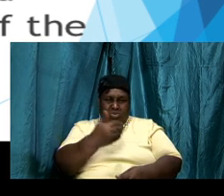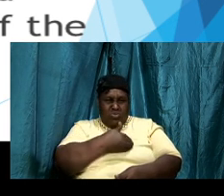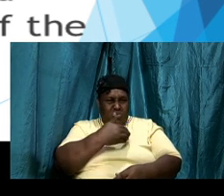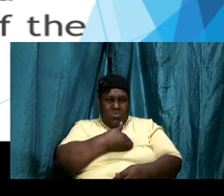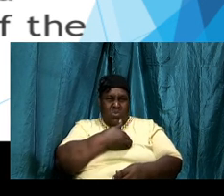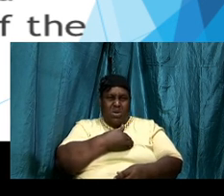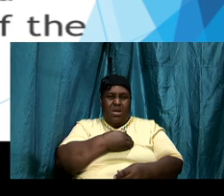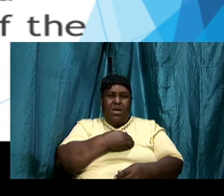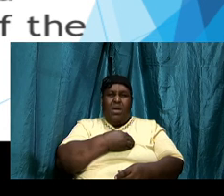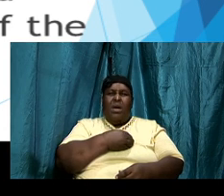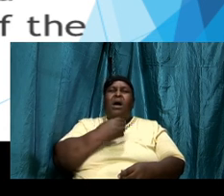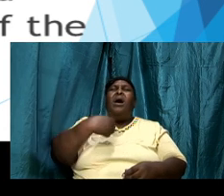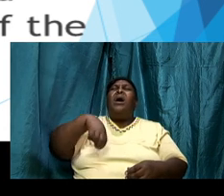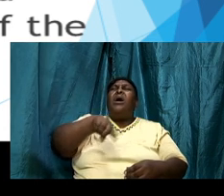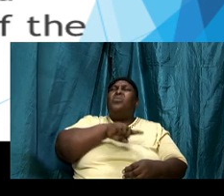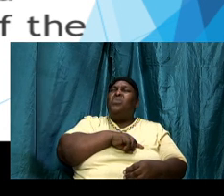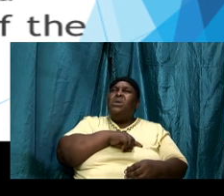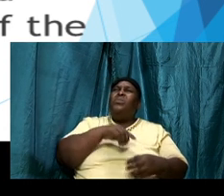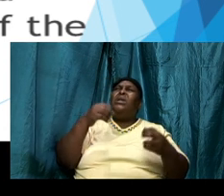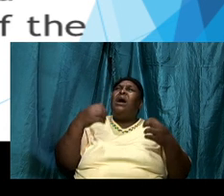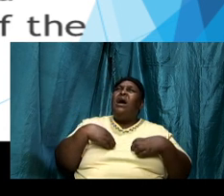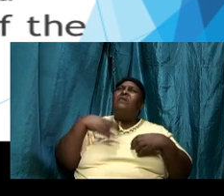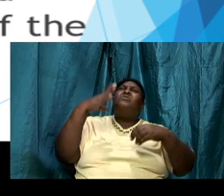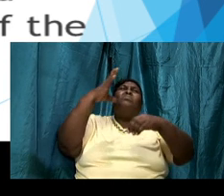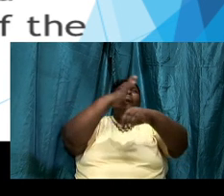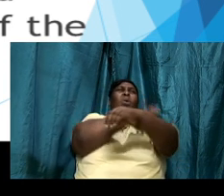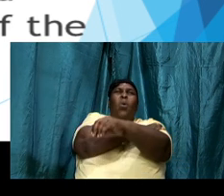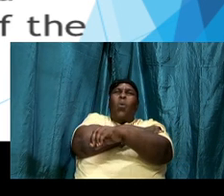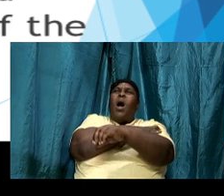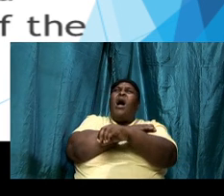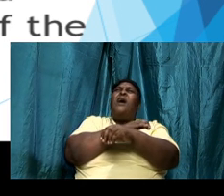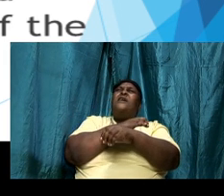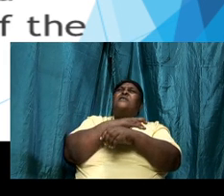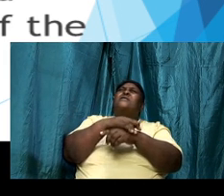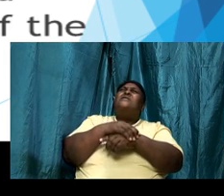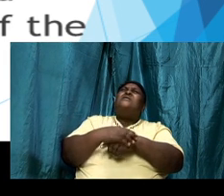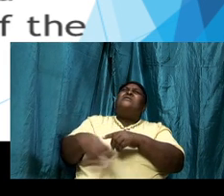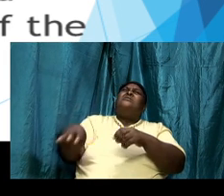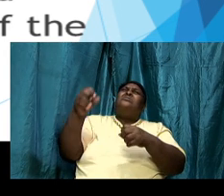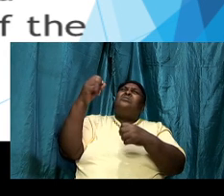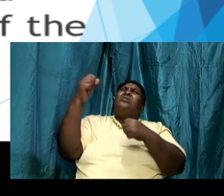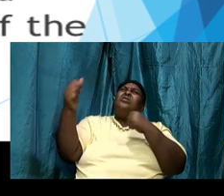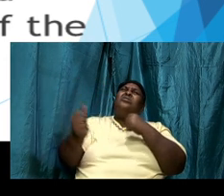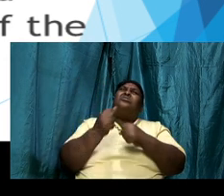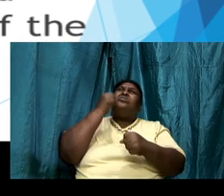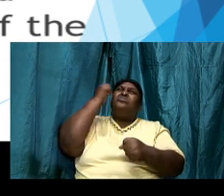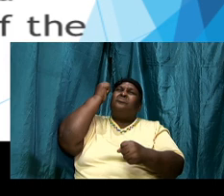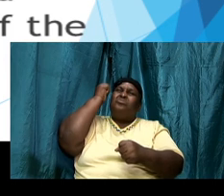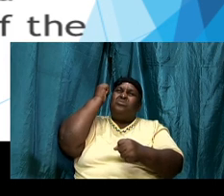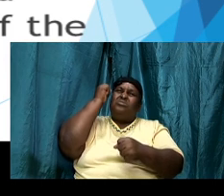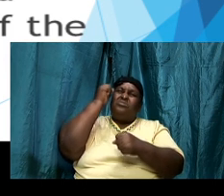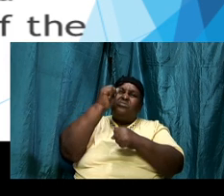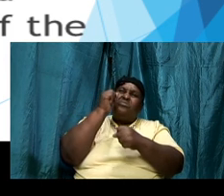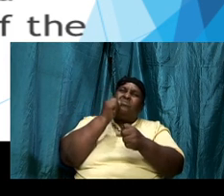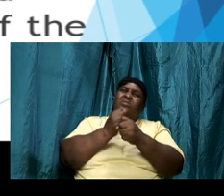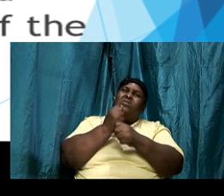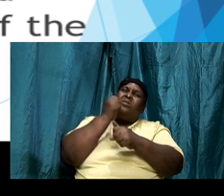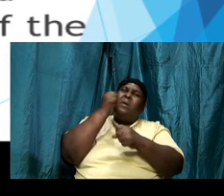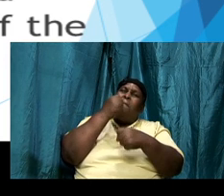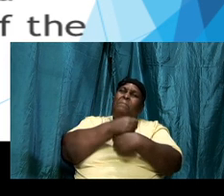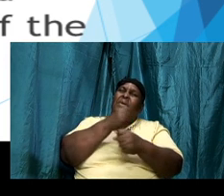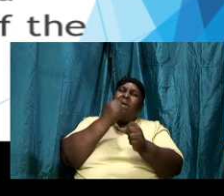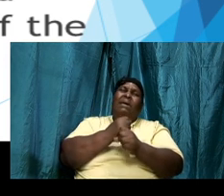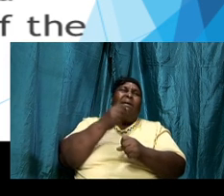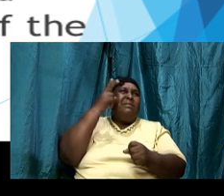about the change and to push Satan so that he pulled back and have to take his corner for a season